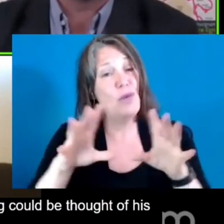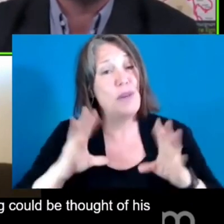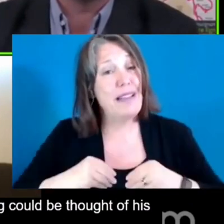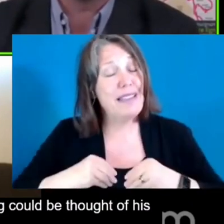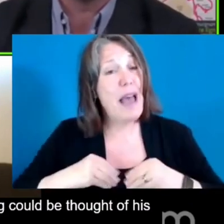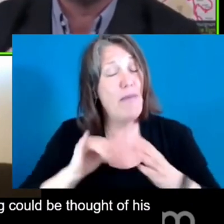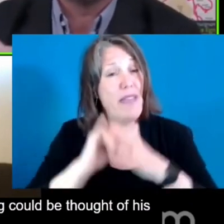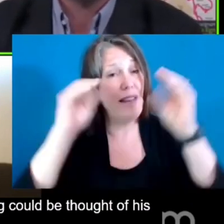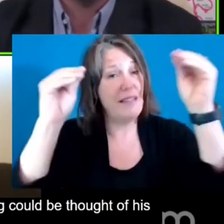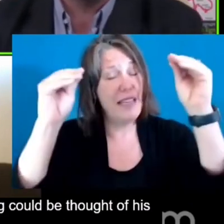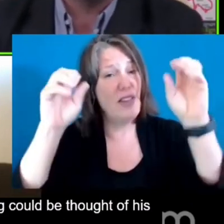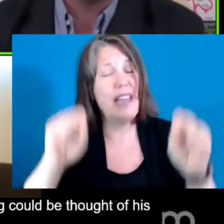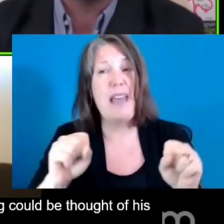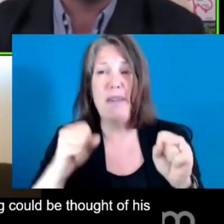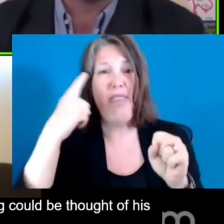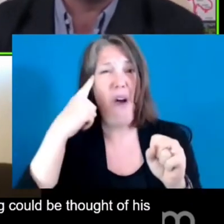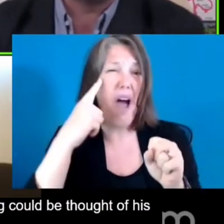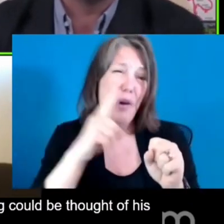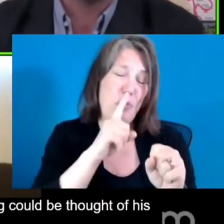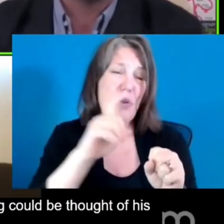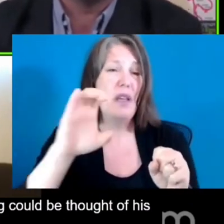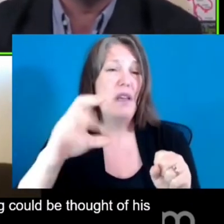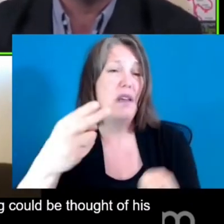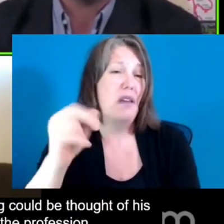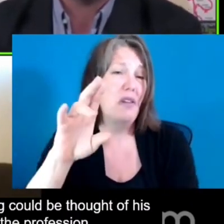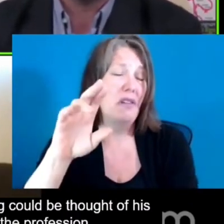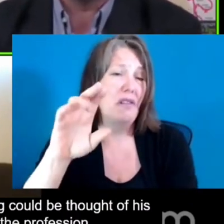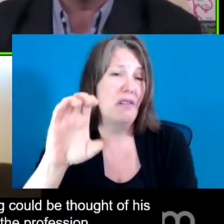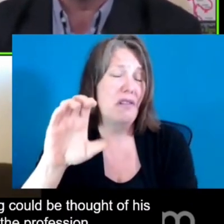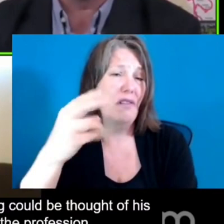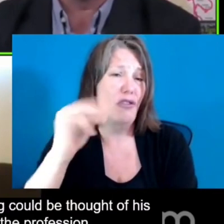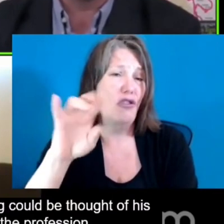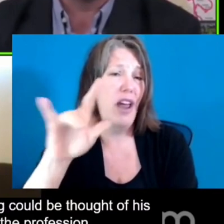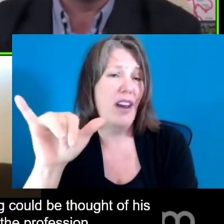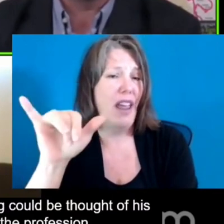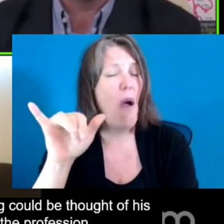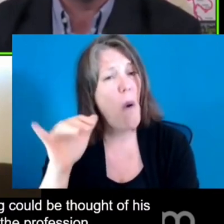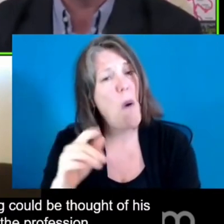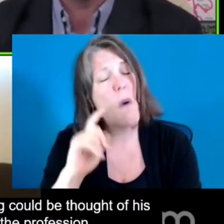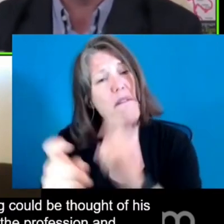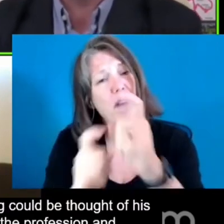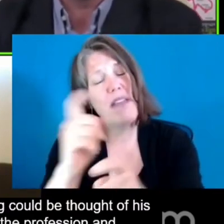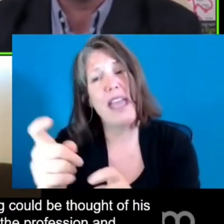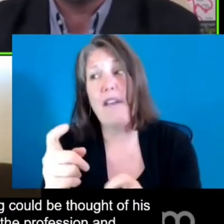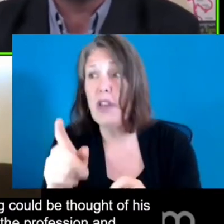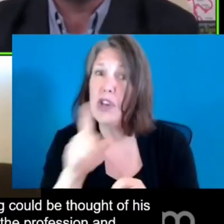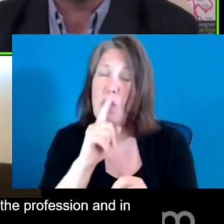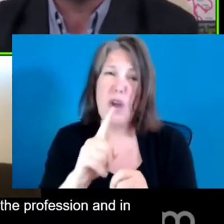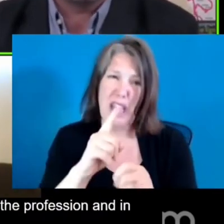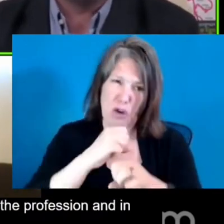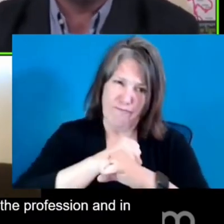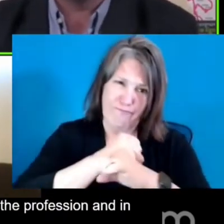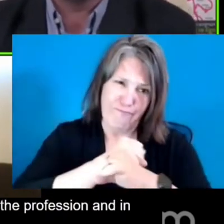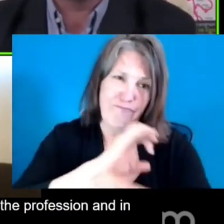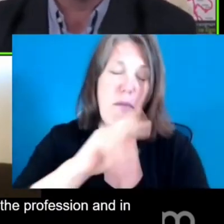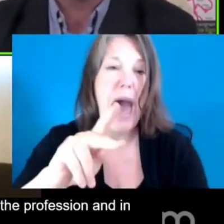back very strong in terms of a vision of the profession and what the profession needs in terms of getting that